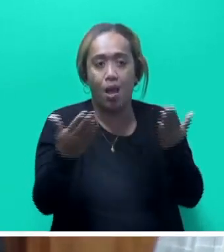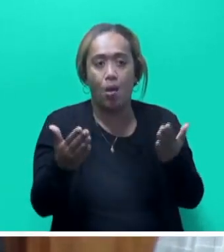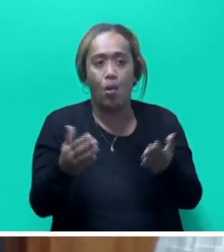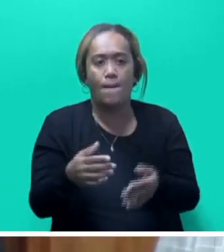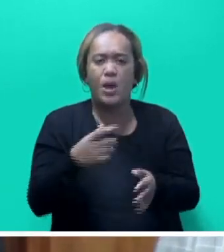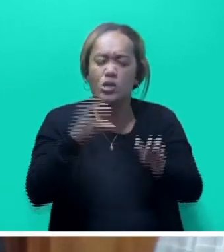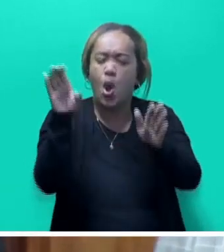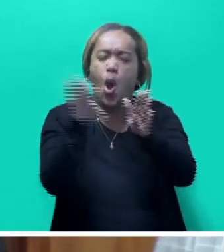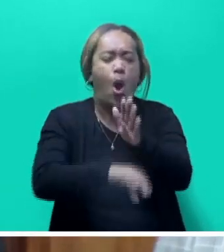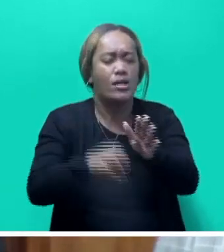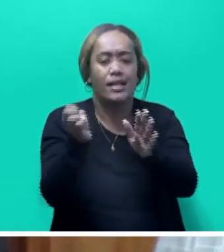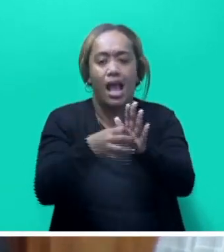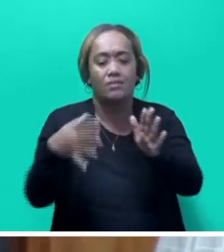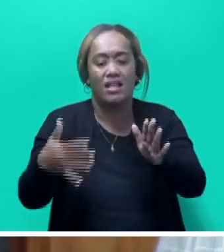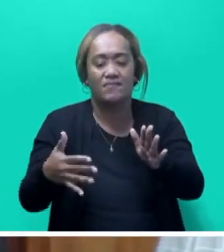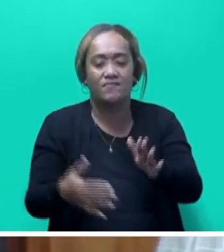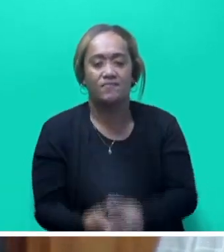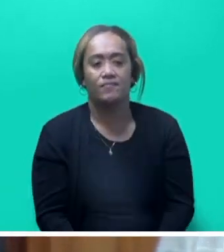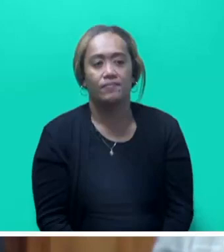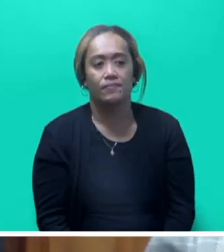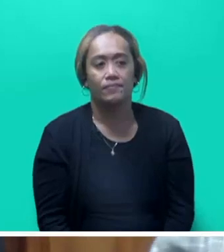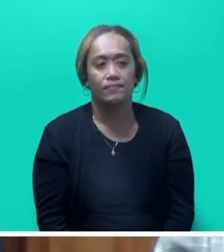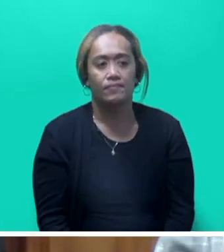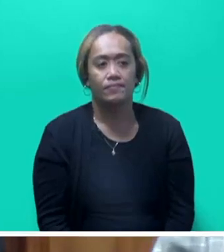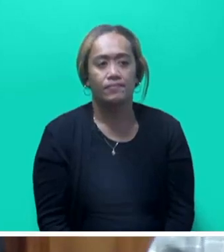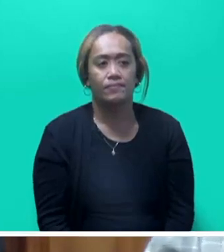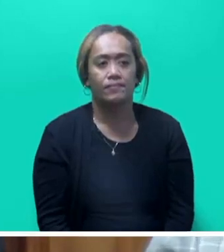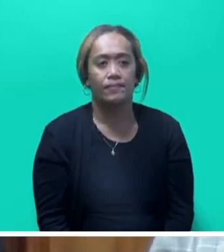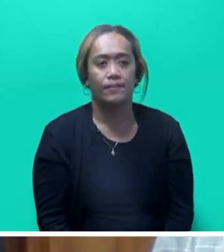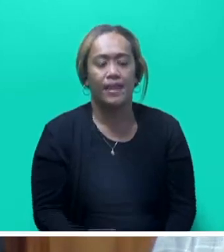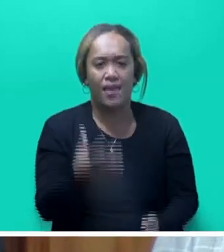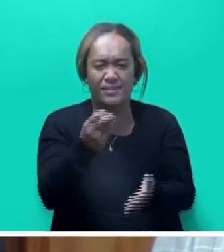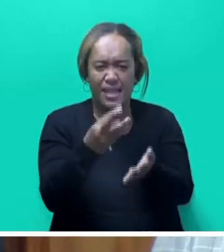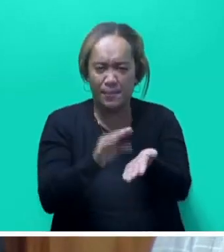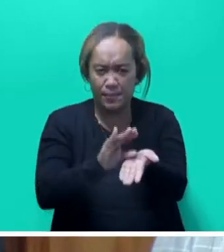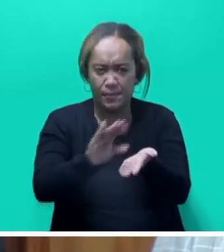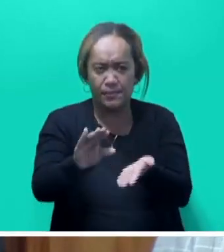is also a major factor, as contracts have sought compensation in this regard.